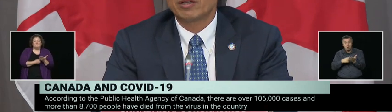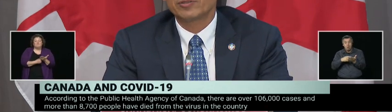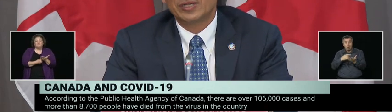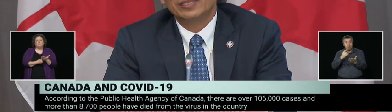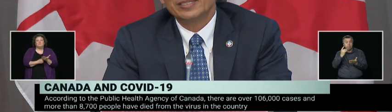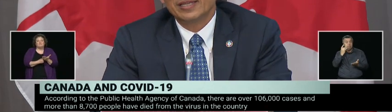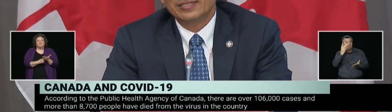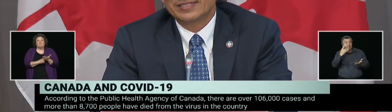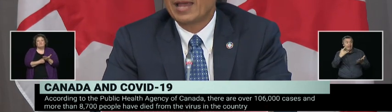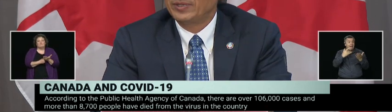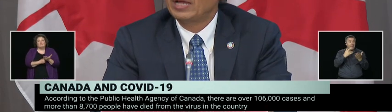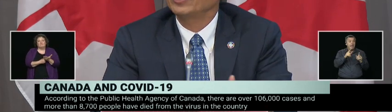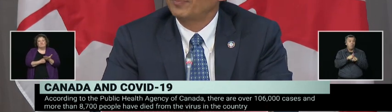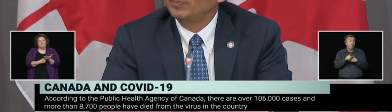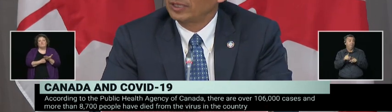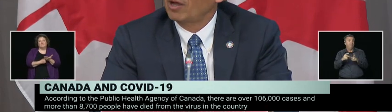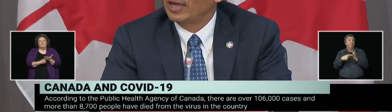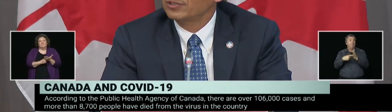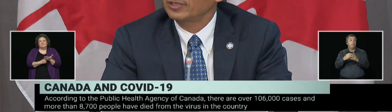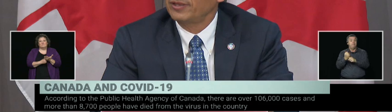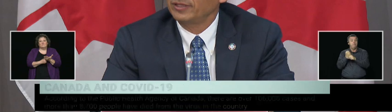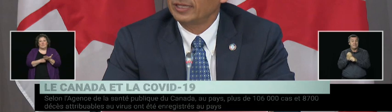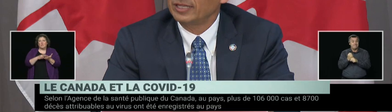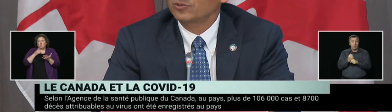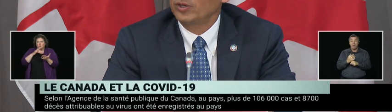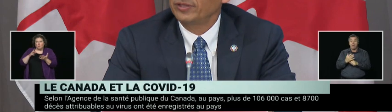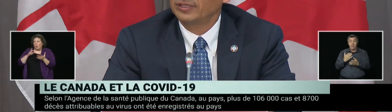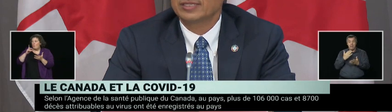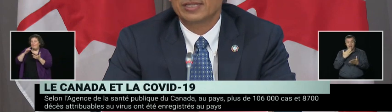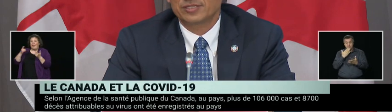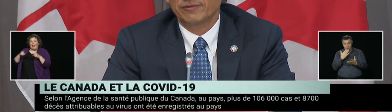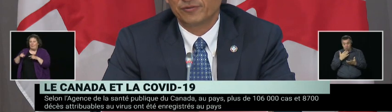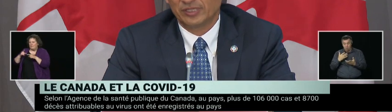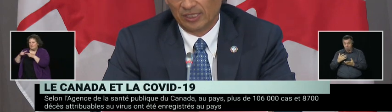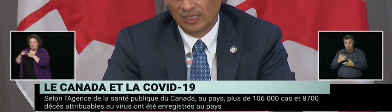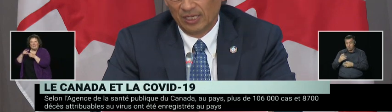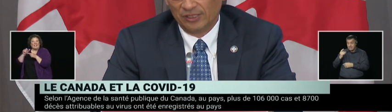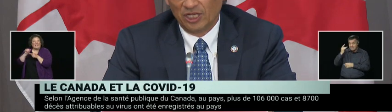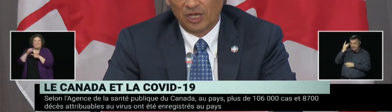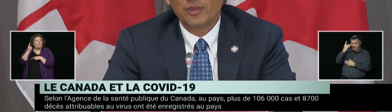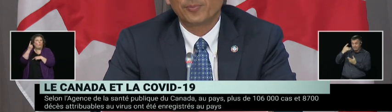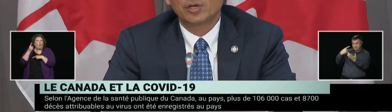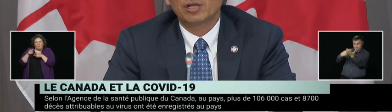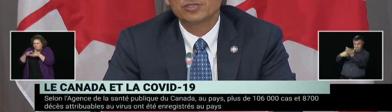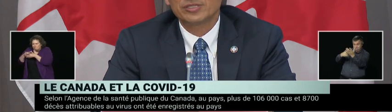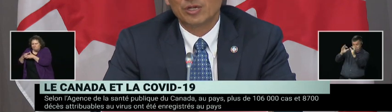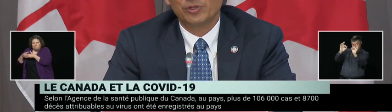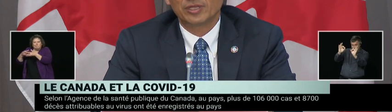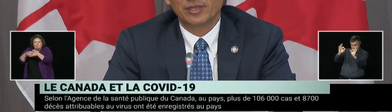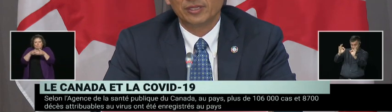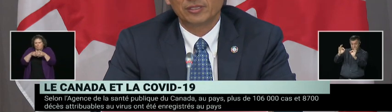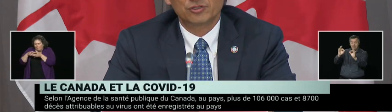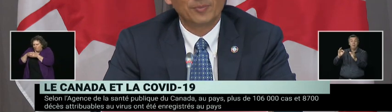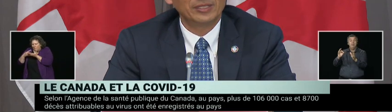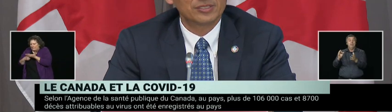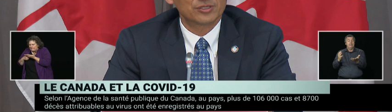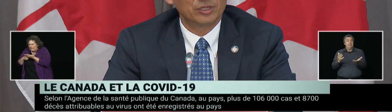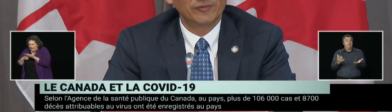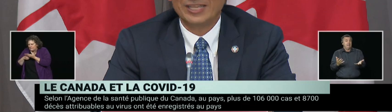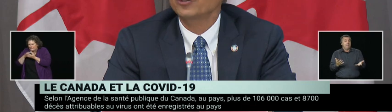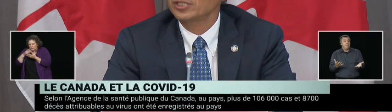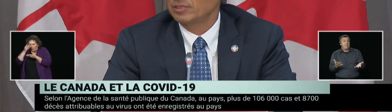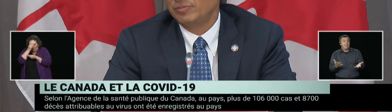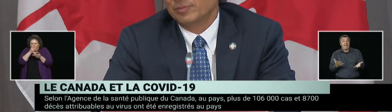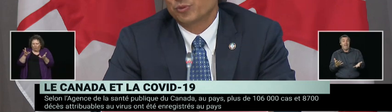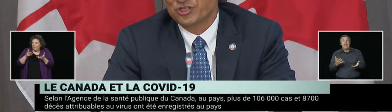among themselves. But in this case, it's happening out in the public eye. So I think that that's one thing that's different. The other part also is that with, I think, the tremendous